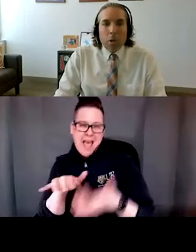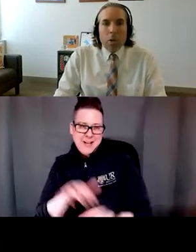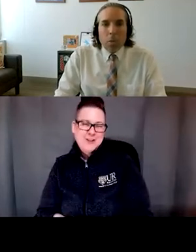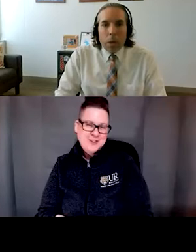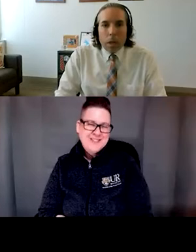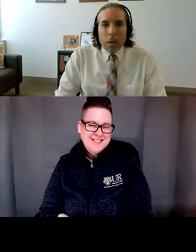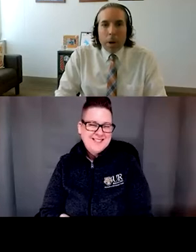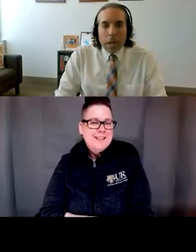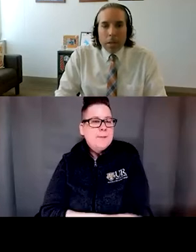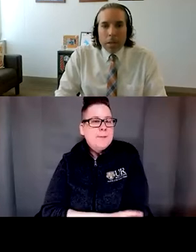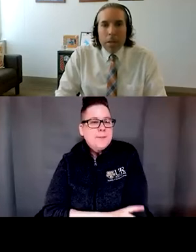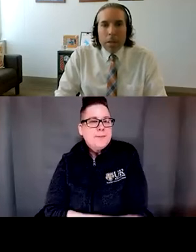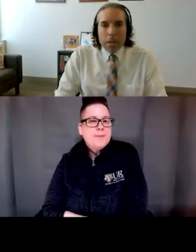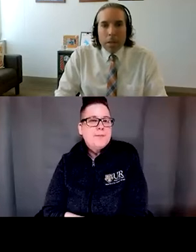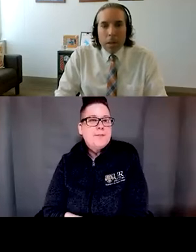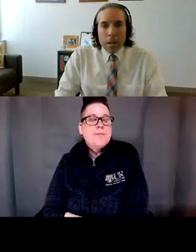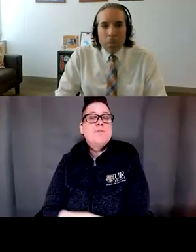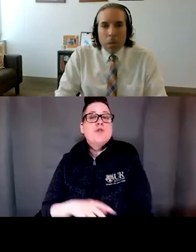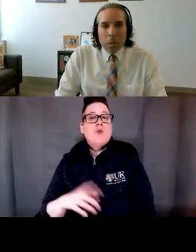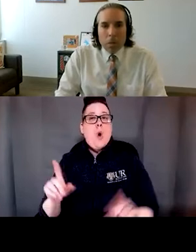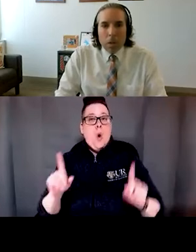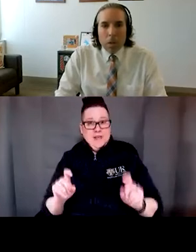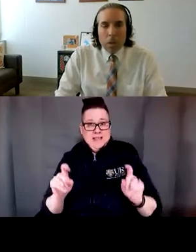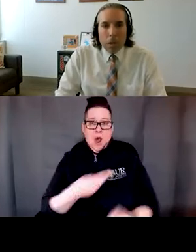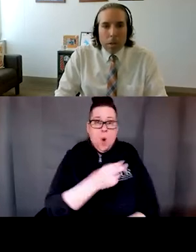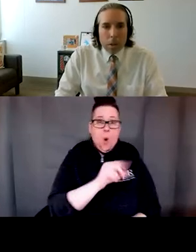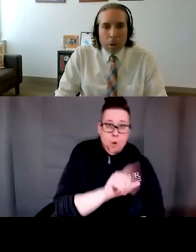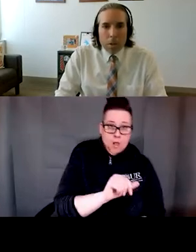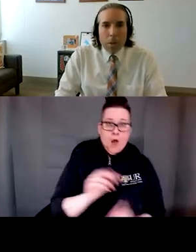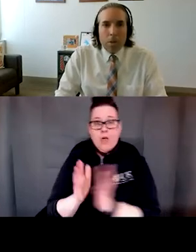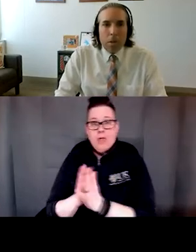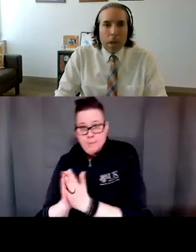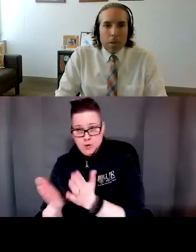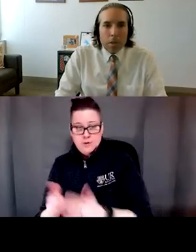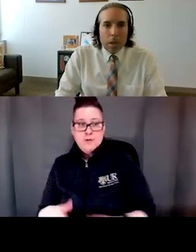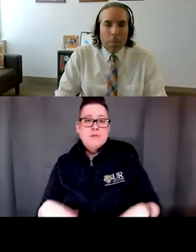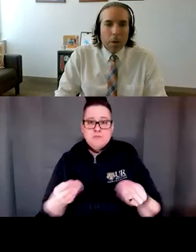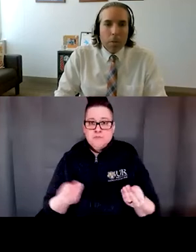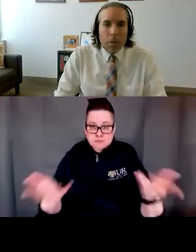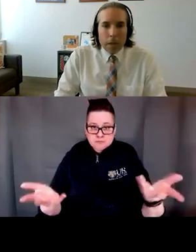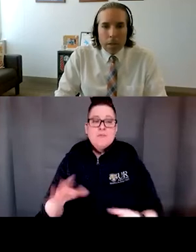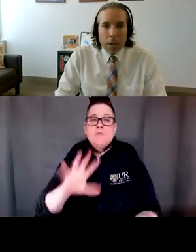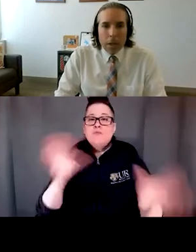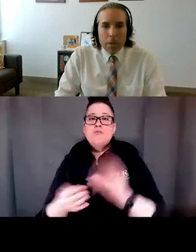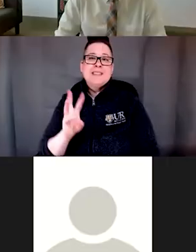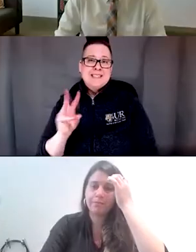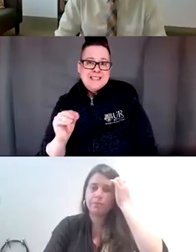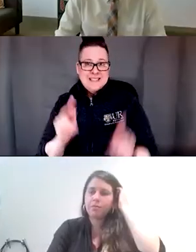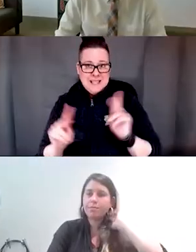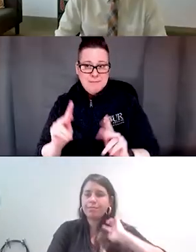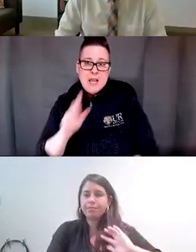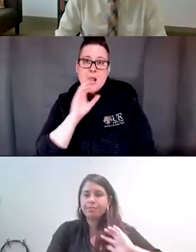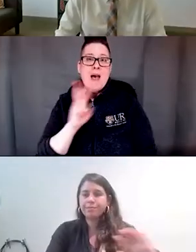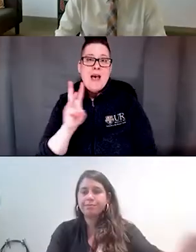And so we kind of tested this with 60 participants, age 60 and above. They had to self-identify